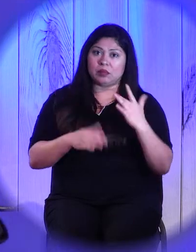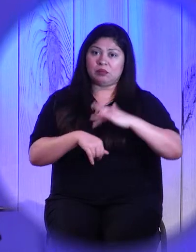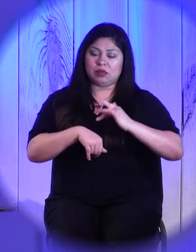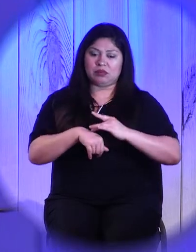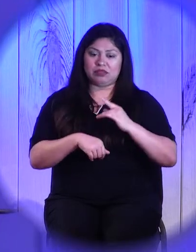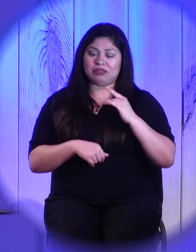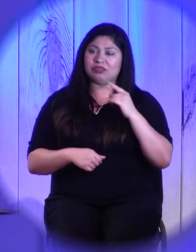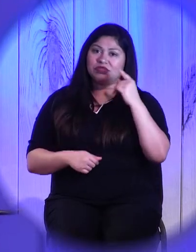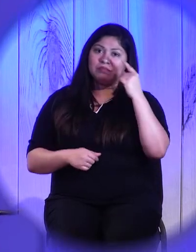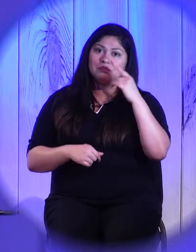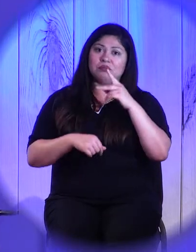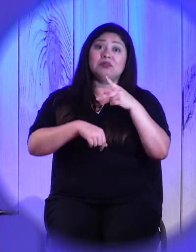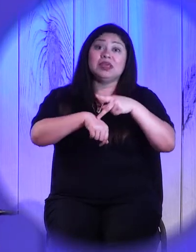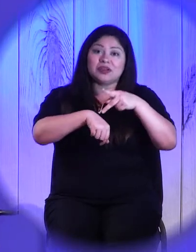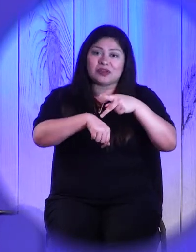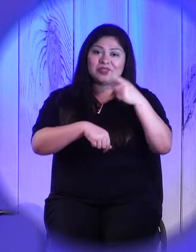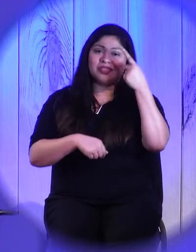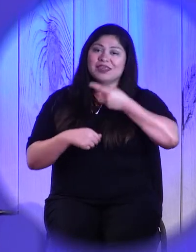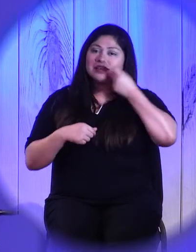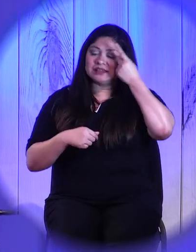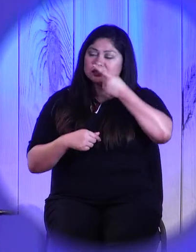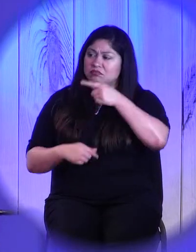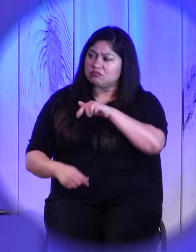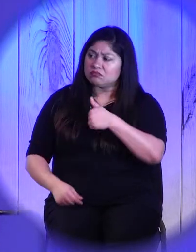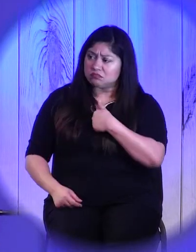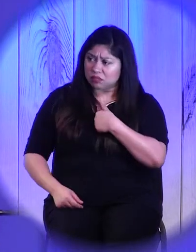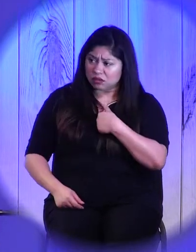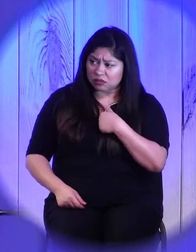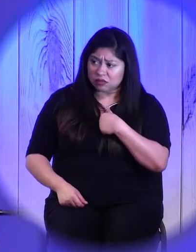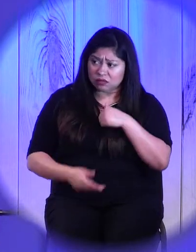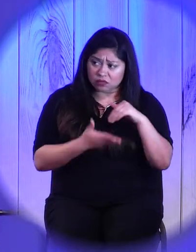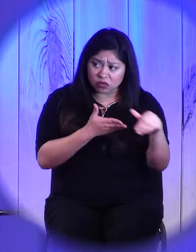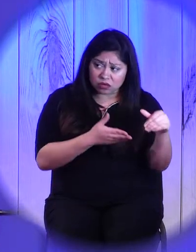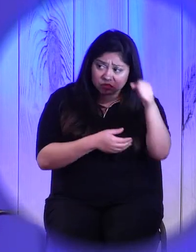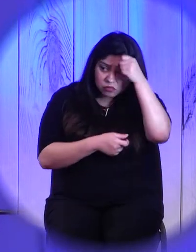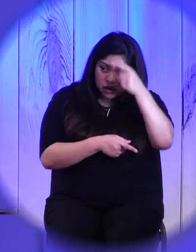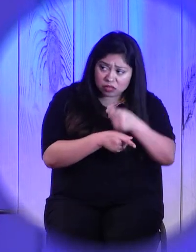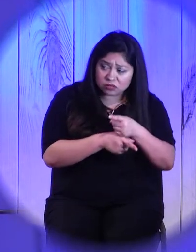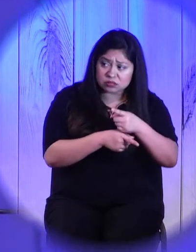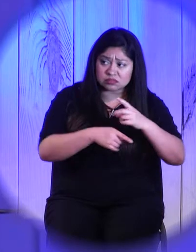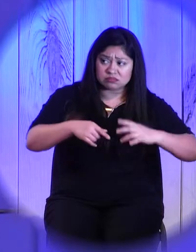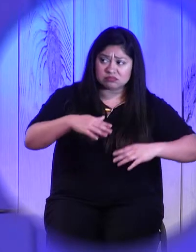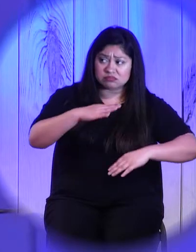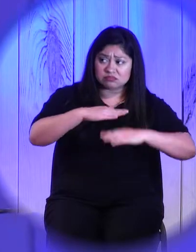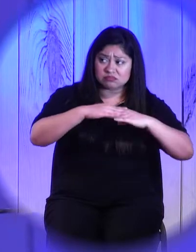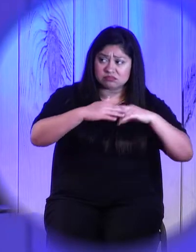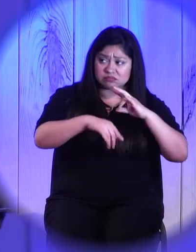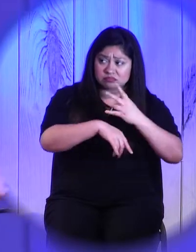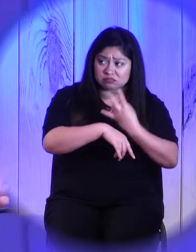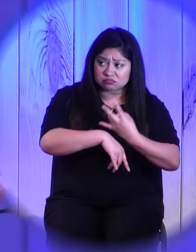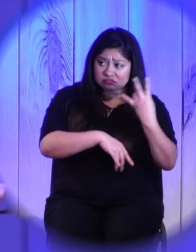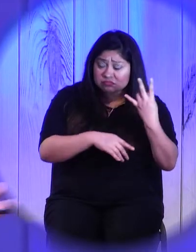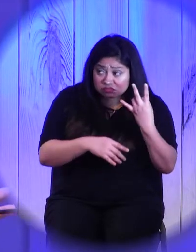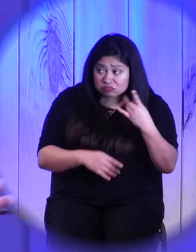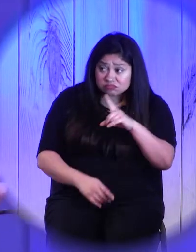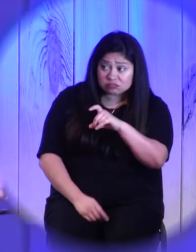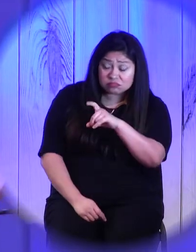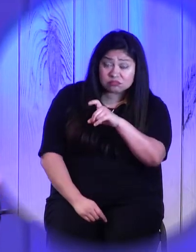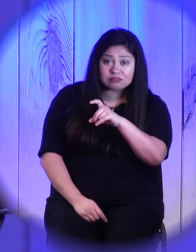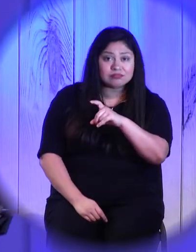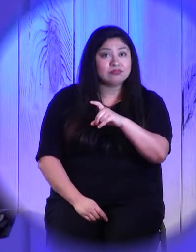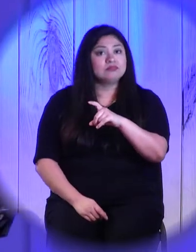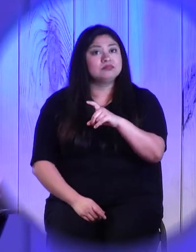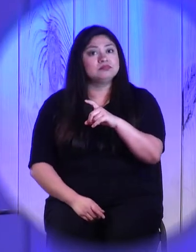to Jesus and says, should I forgive my brother seven times? Again, that was the far reaches